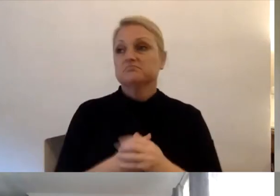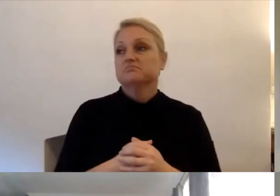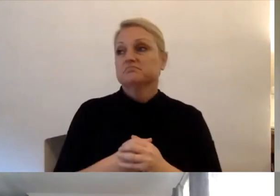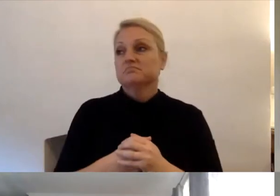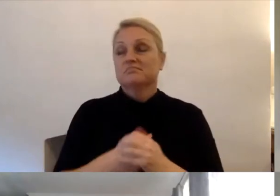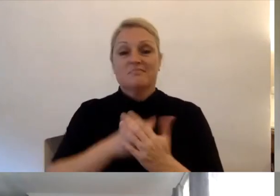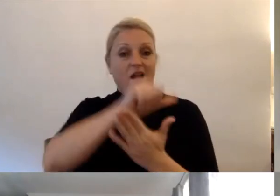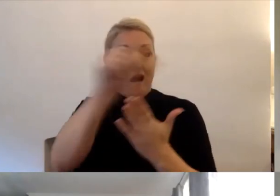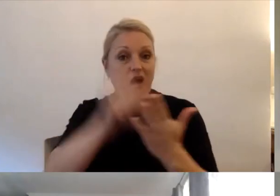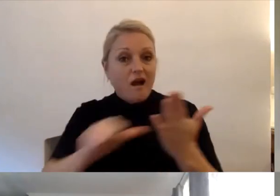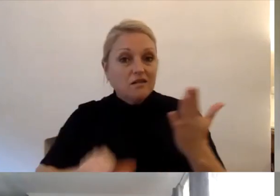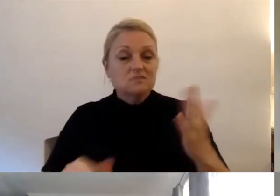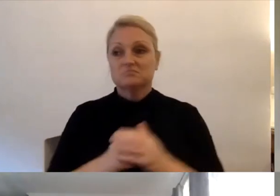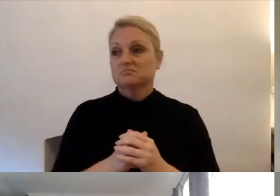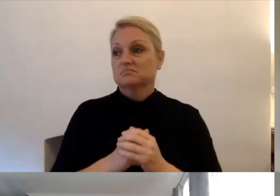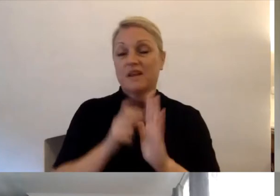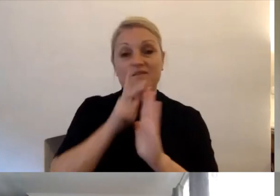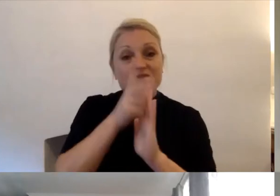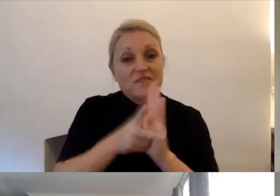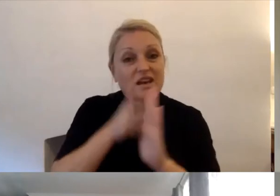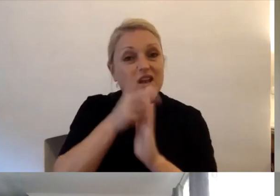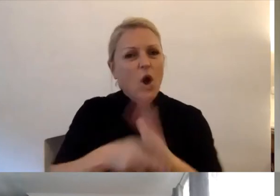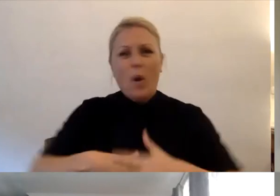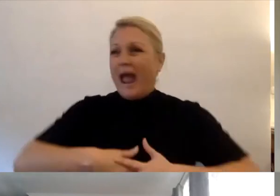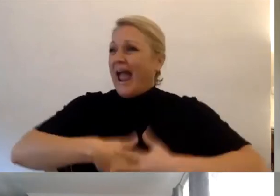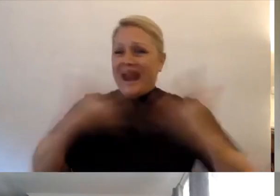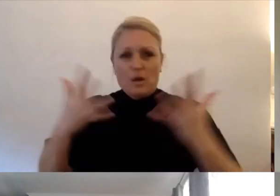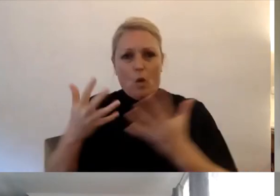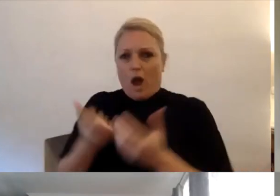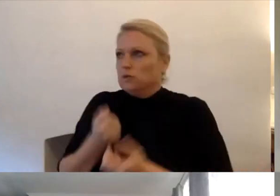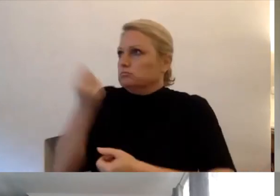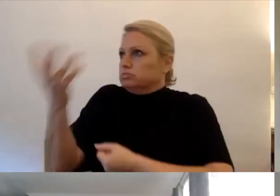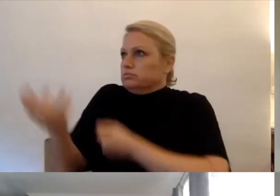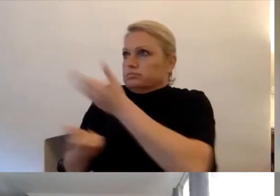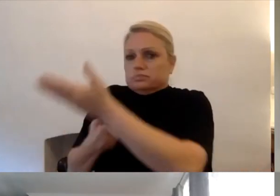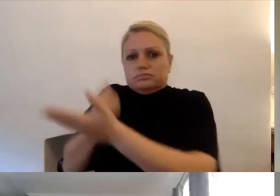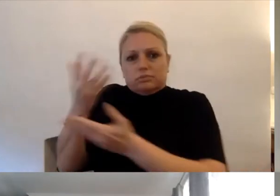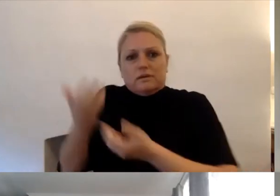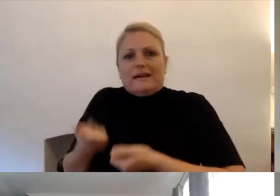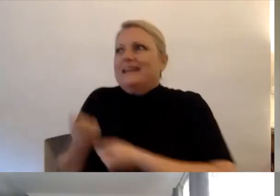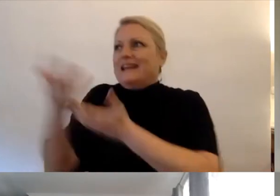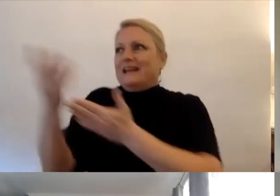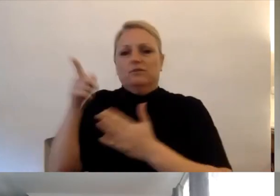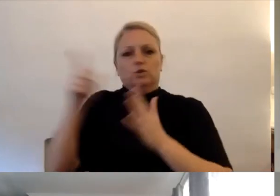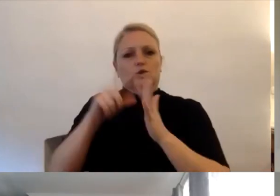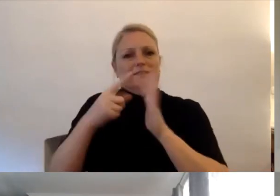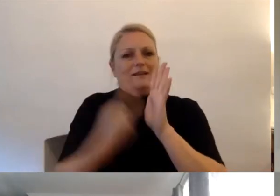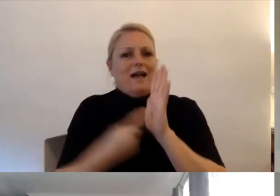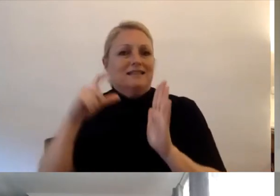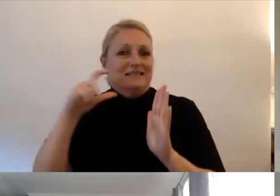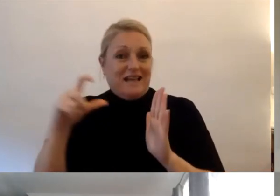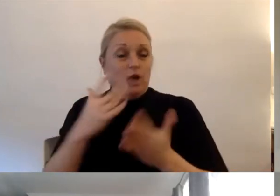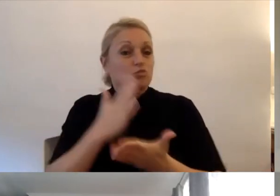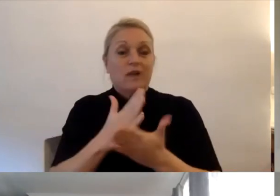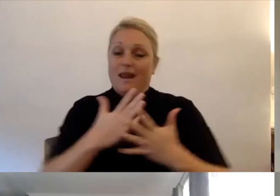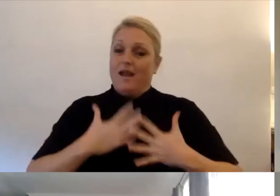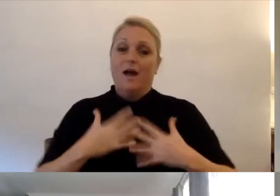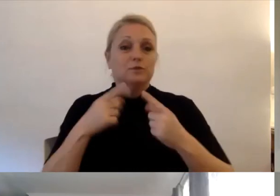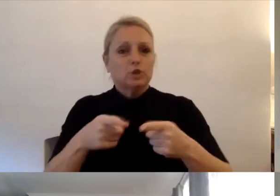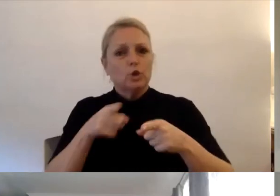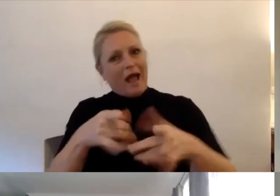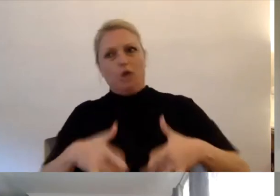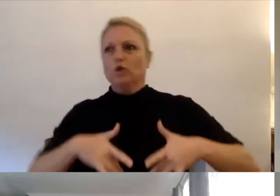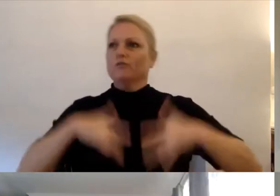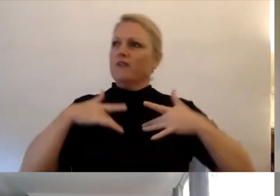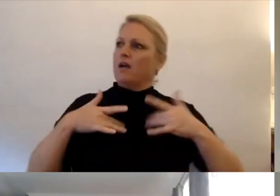videos, and we can assist you to engage in the DRC in a way that is meaningful and important to you. Now